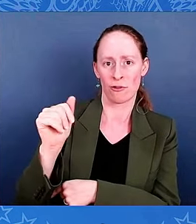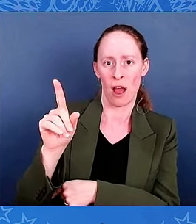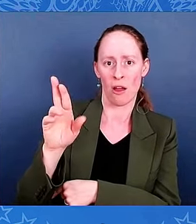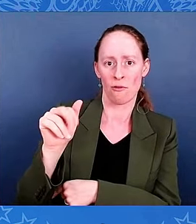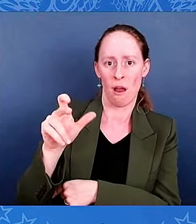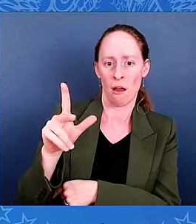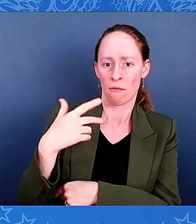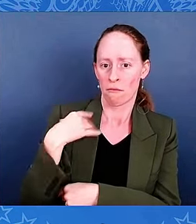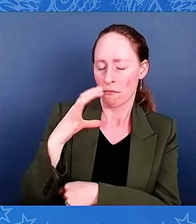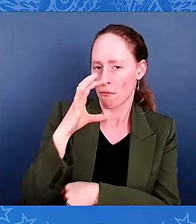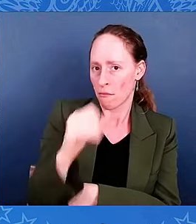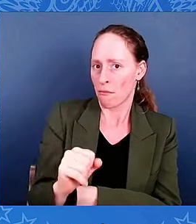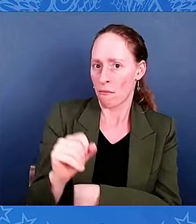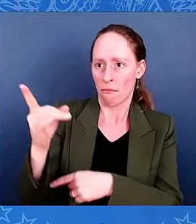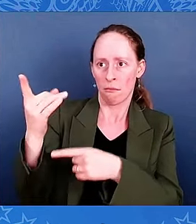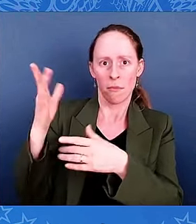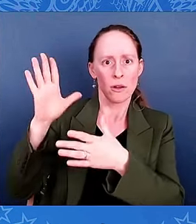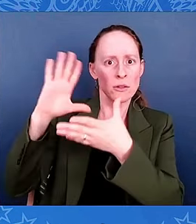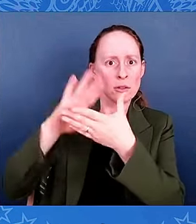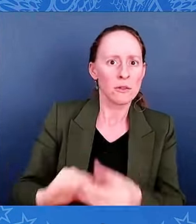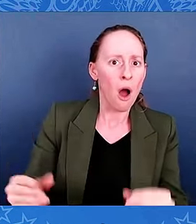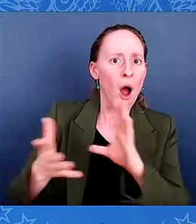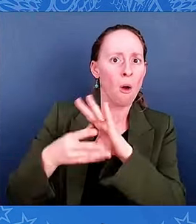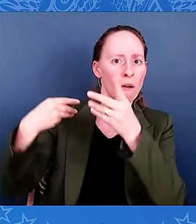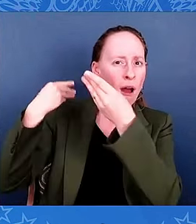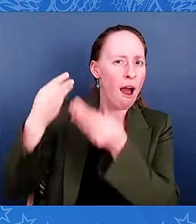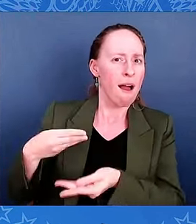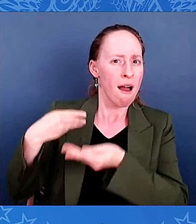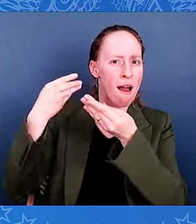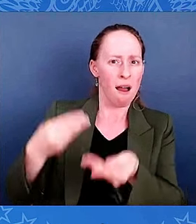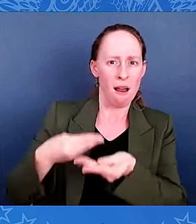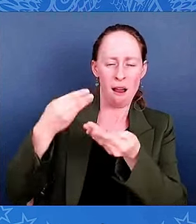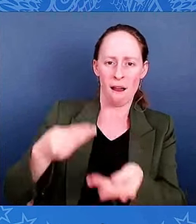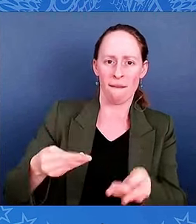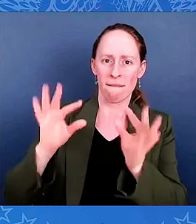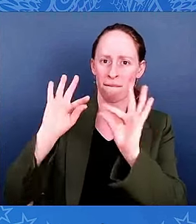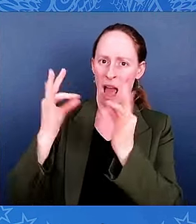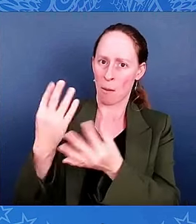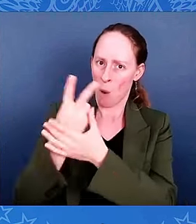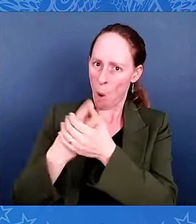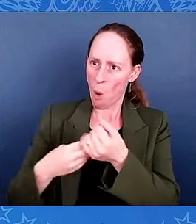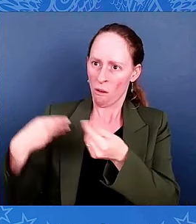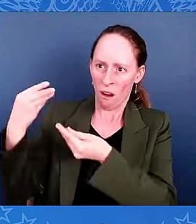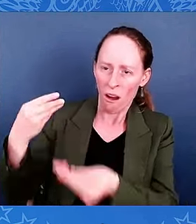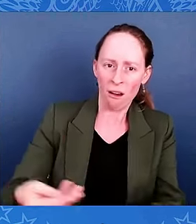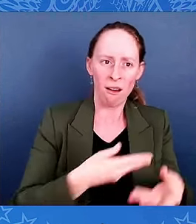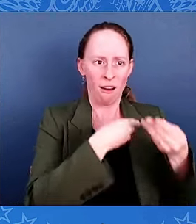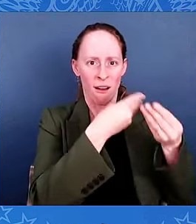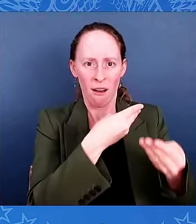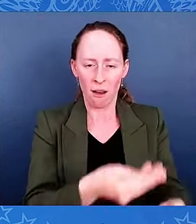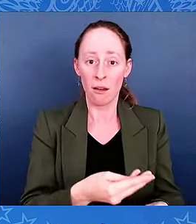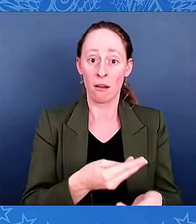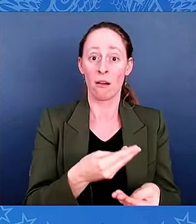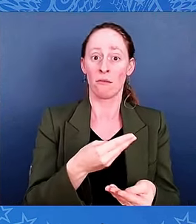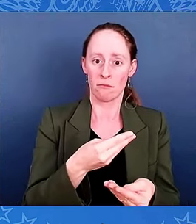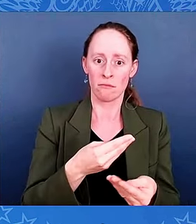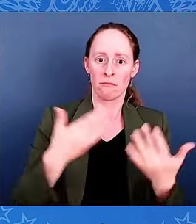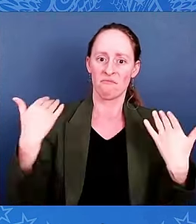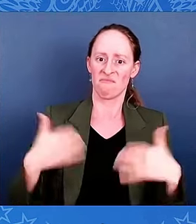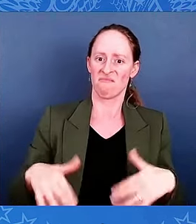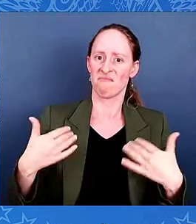For Philip and George and their brothers-in-arms serving our country meant serving our country,